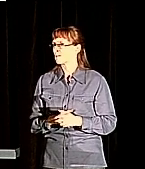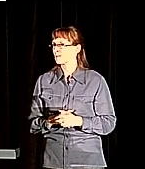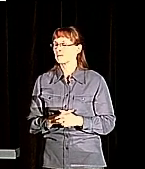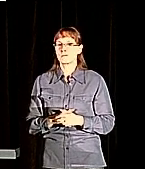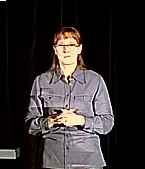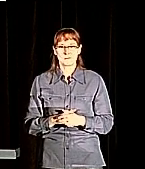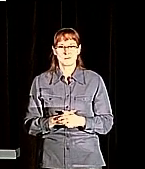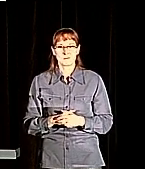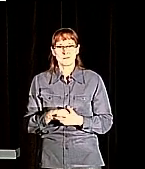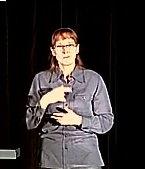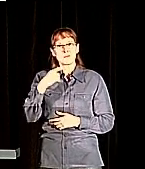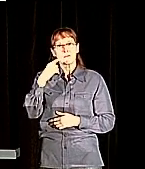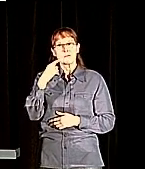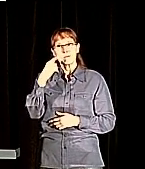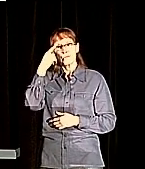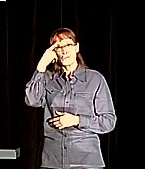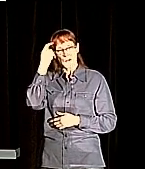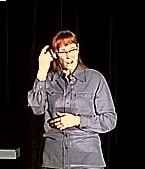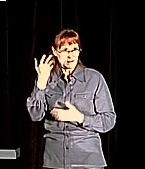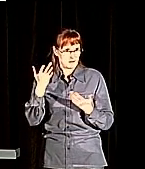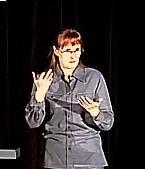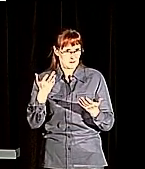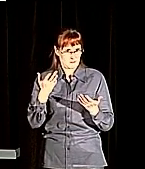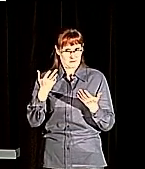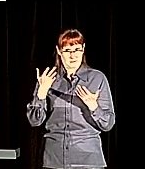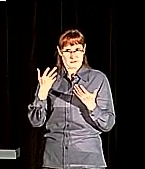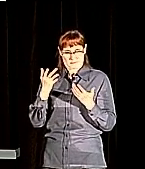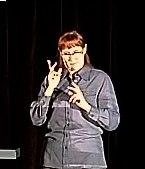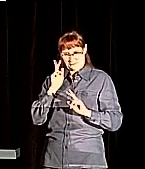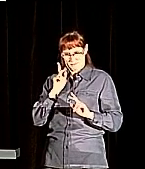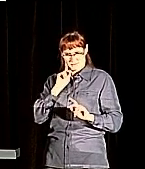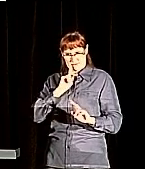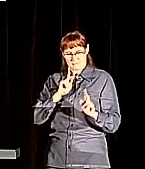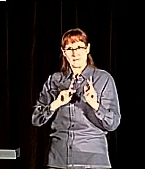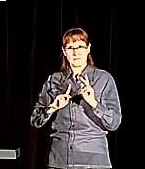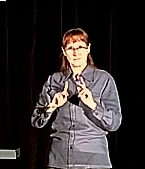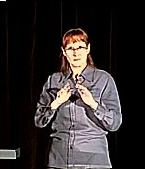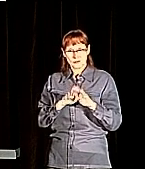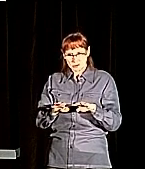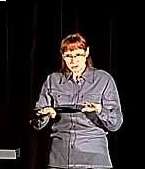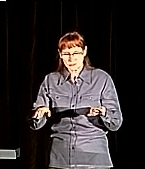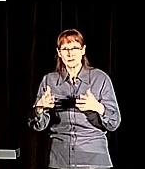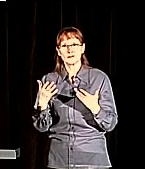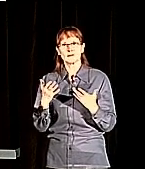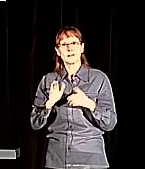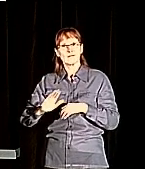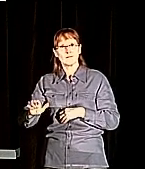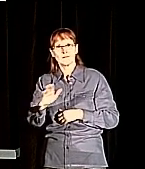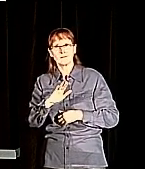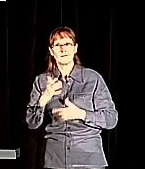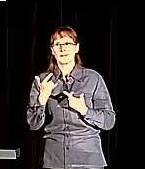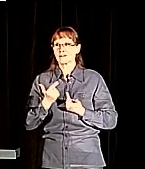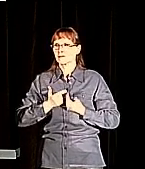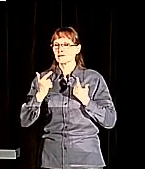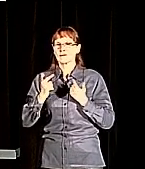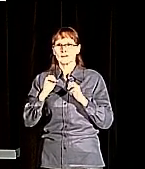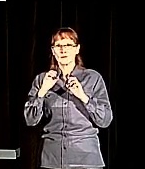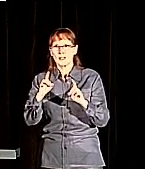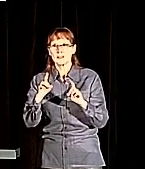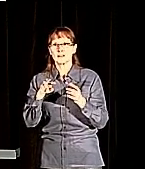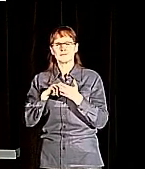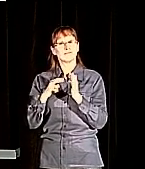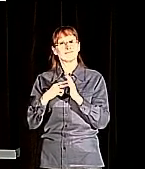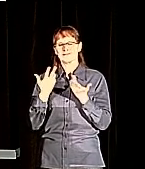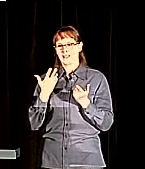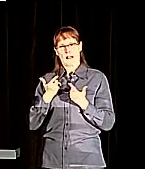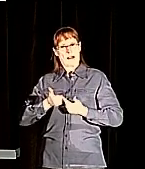Because of different circumstances, most deaf children will experience some form of language of provision. It doesn't matter what kind